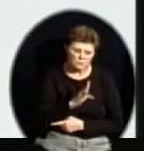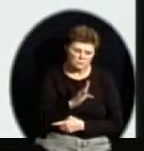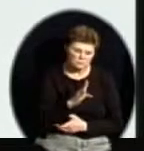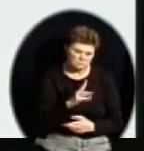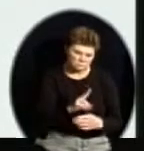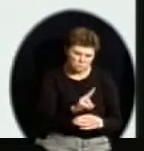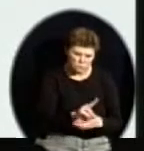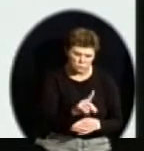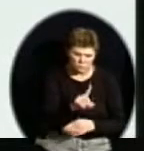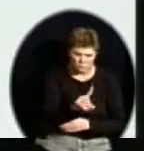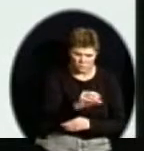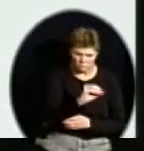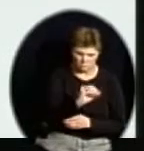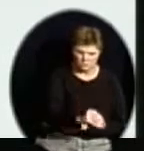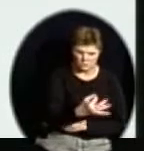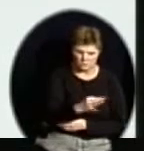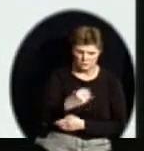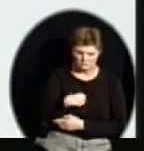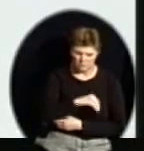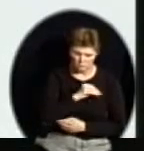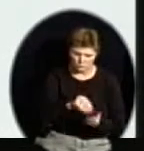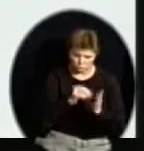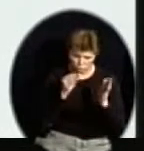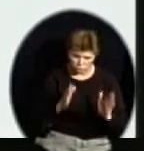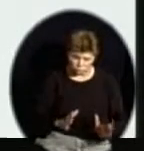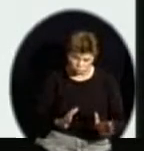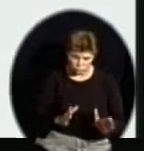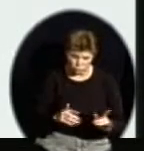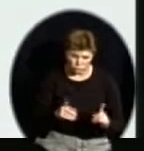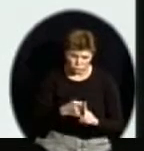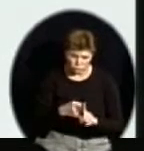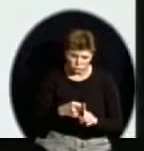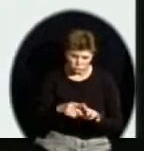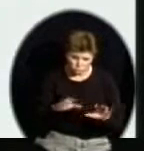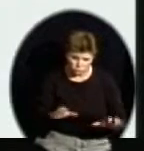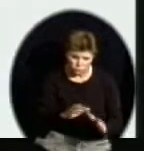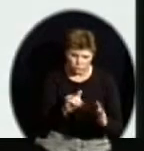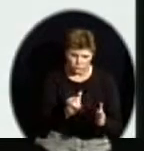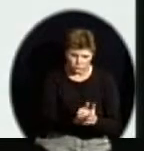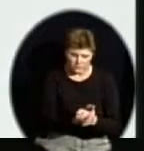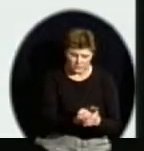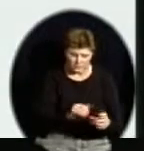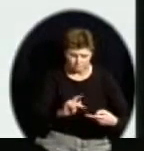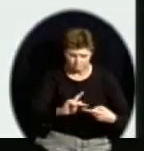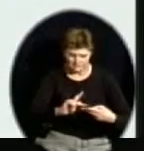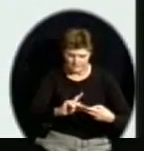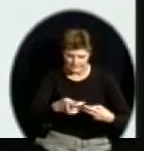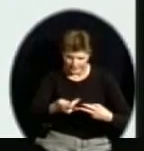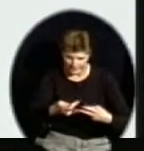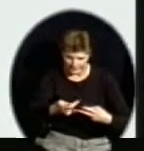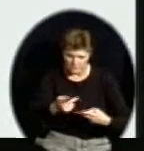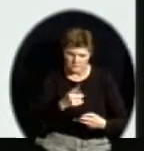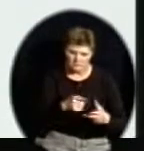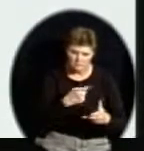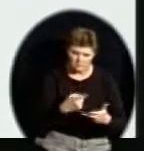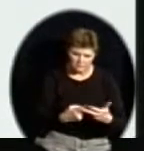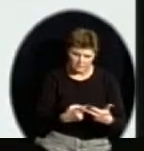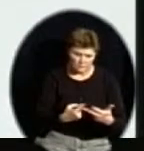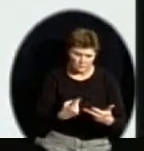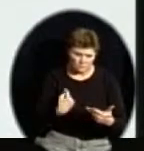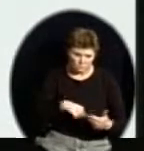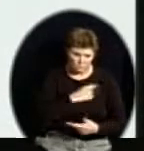can take what's called the alternative. And then only 2% can take that Kansas assessment for multiple measures.